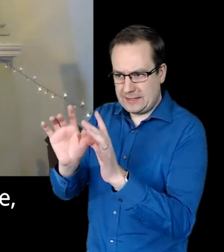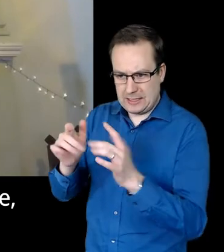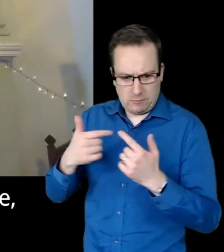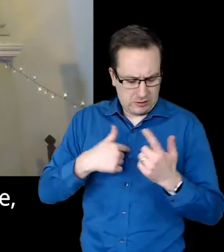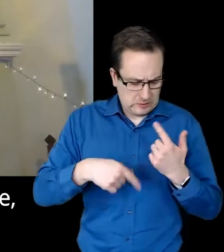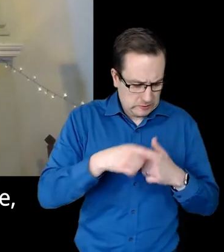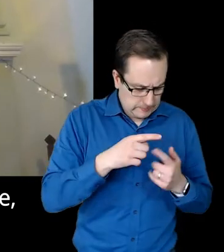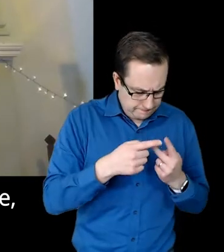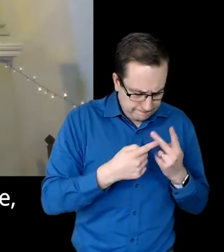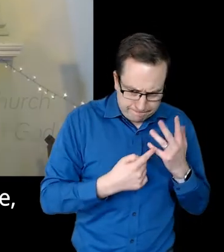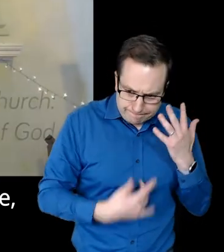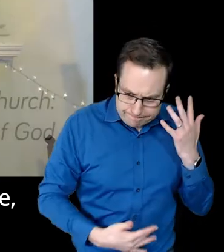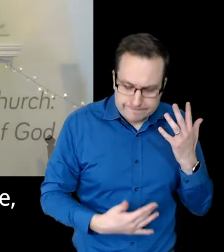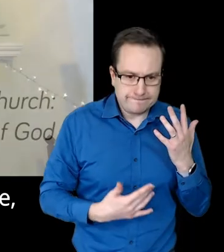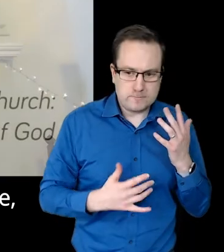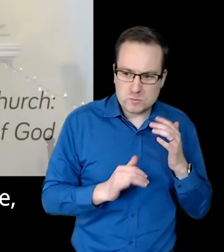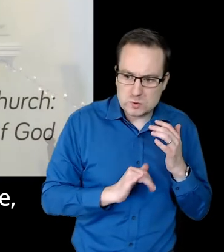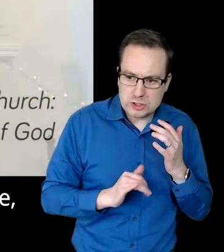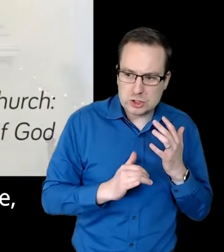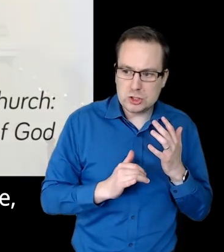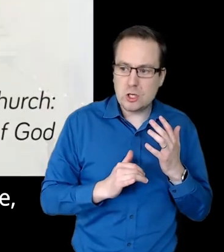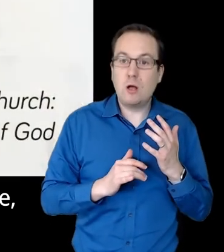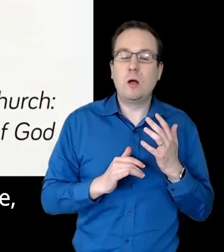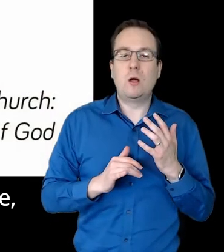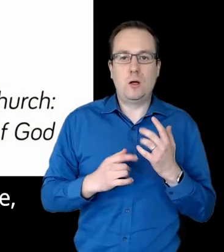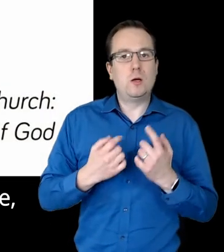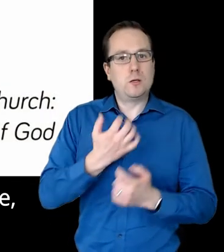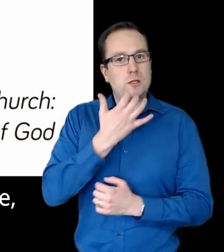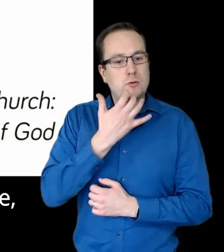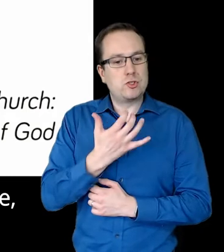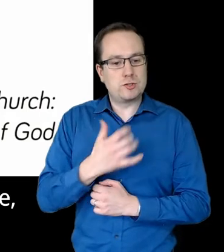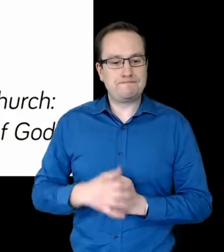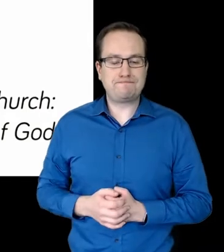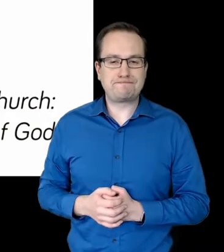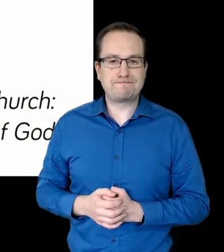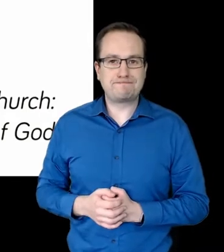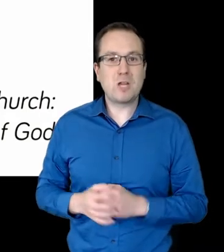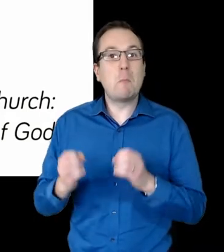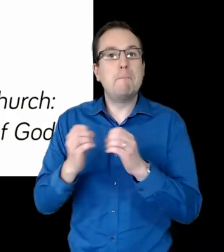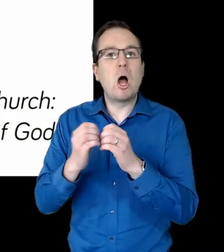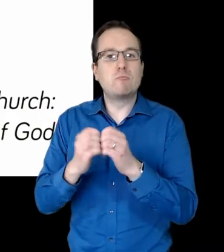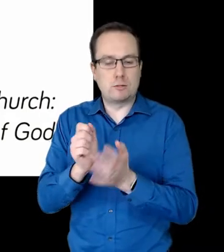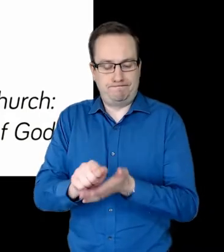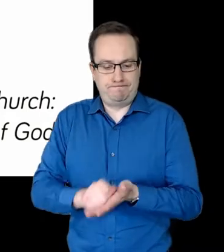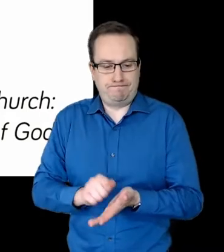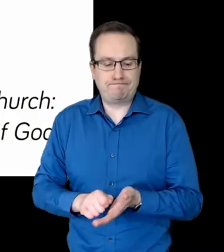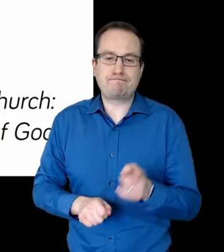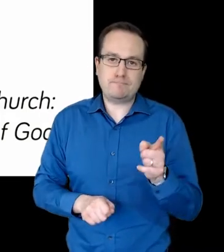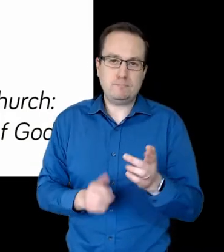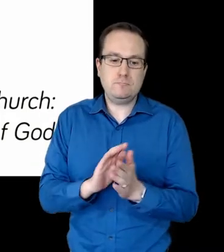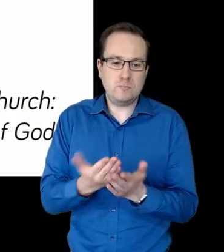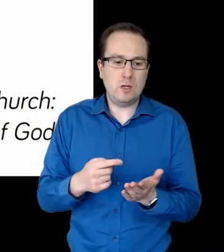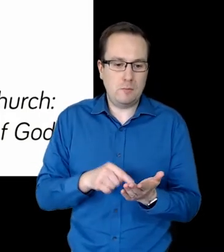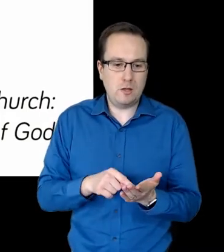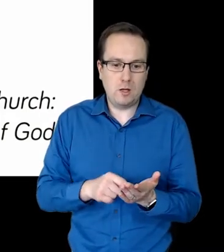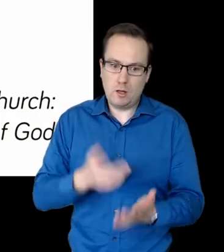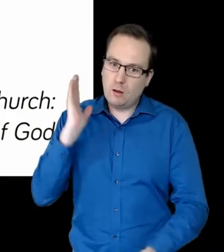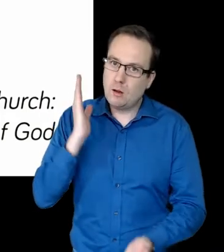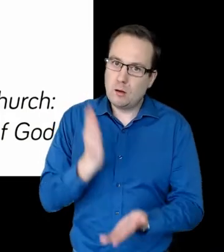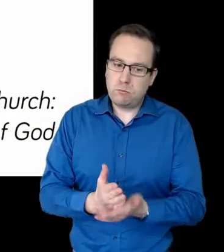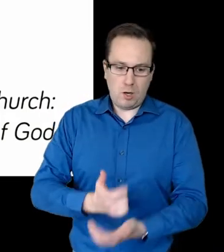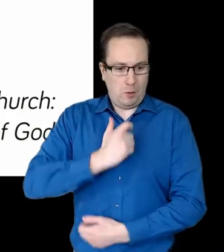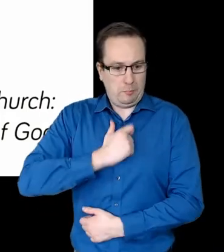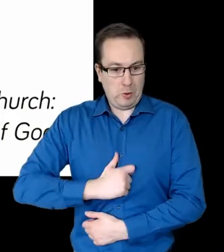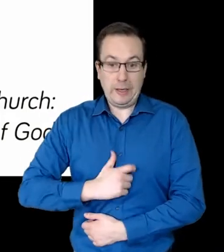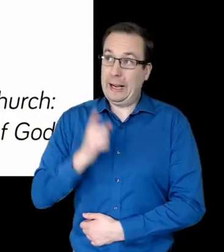And faith. Barbara writes. I believe it is both profoundly human. And part of God's intention.